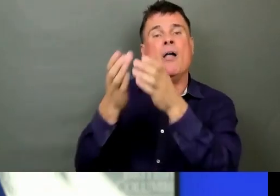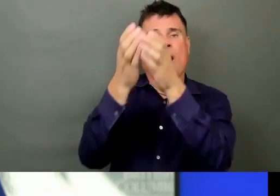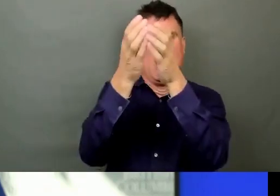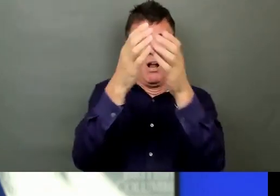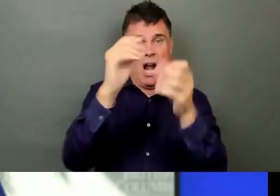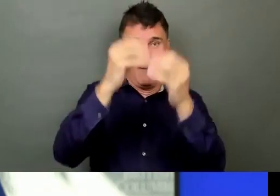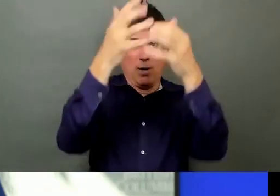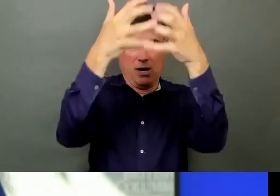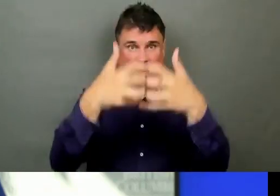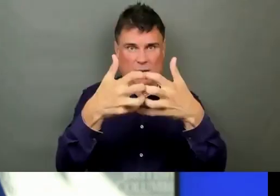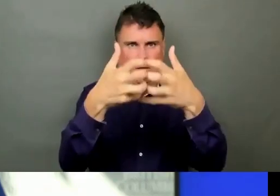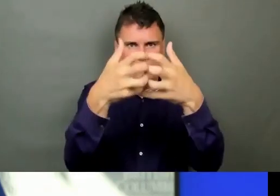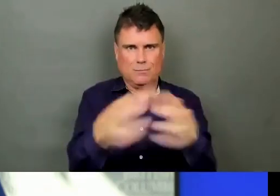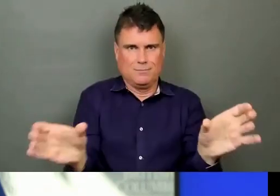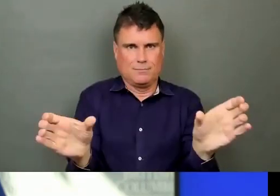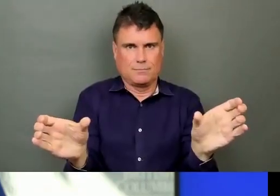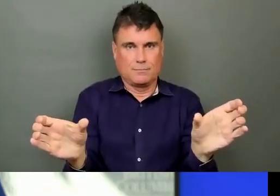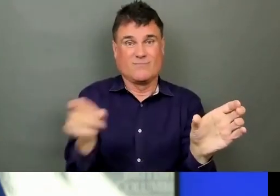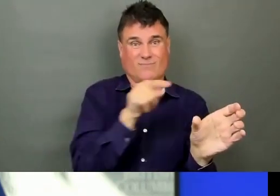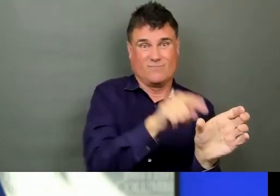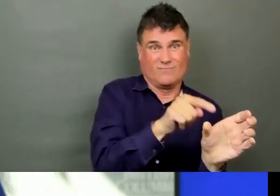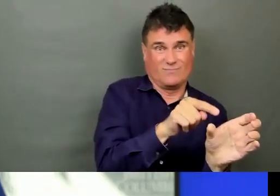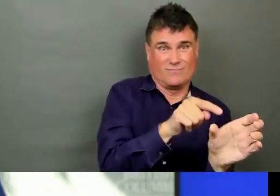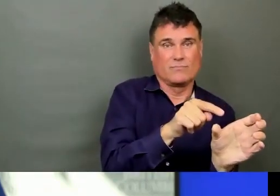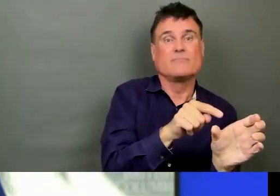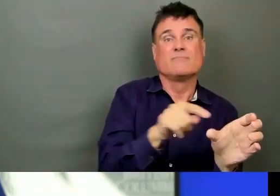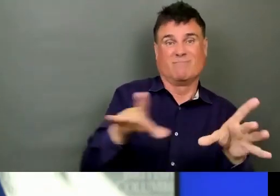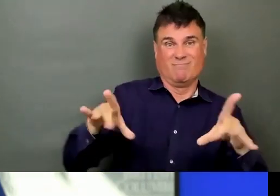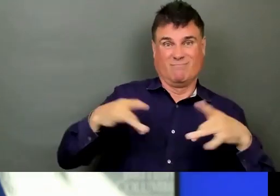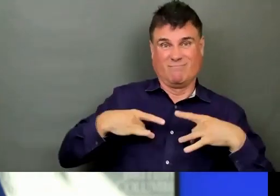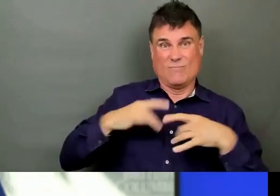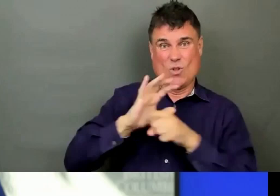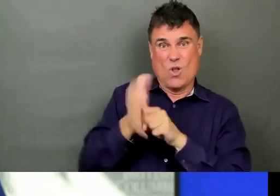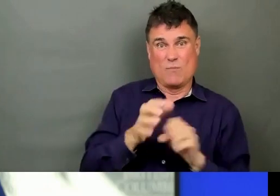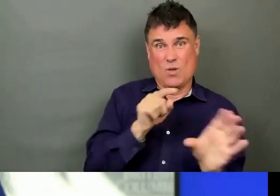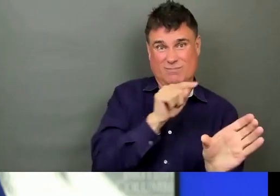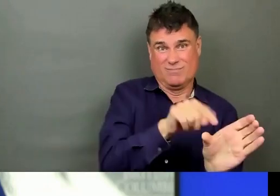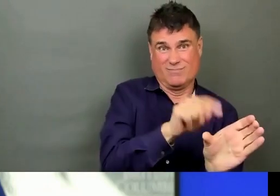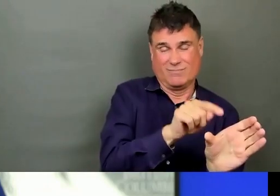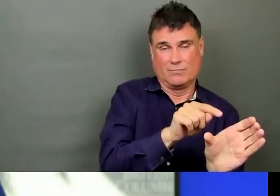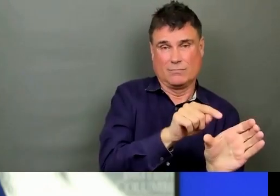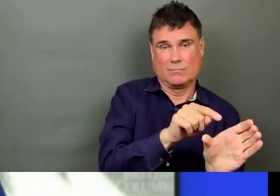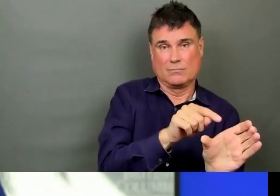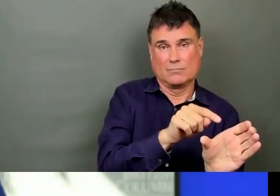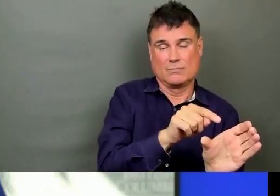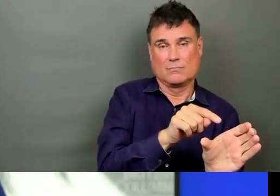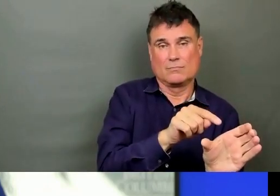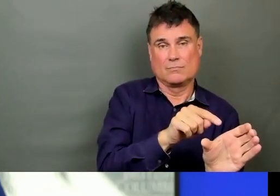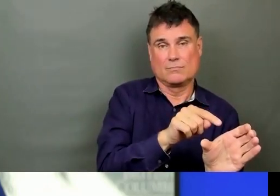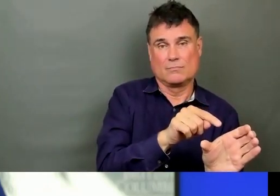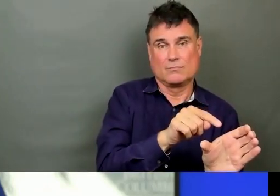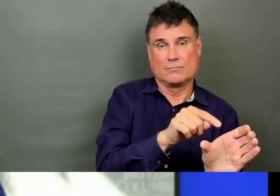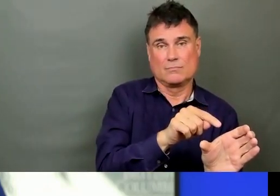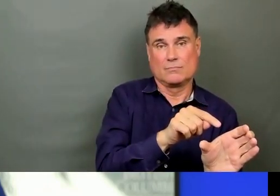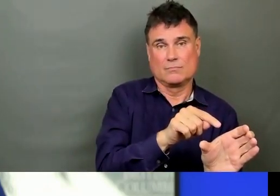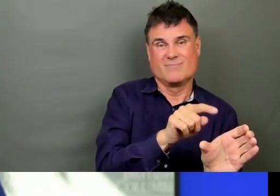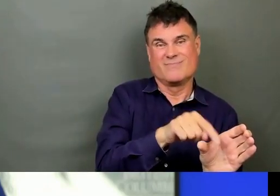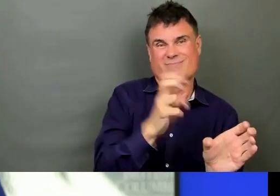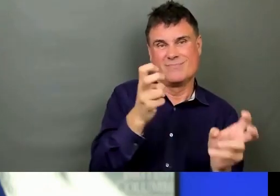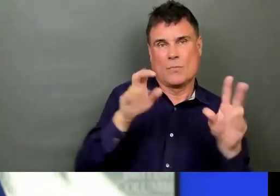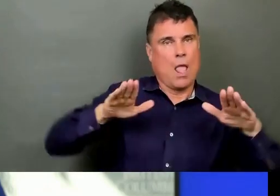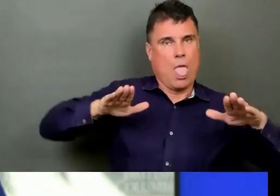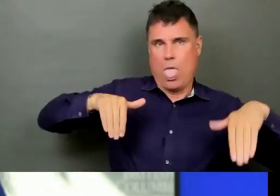possible to get a breakdown when we get the case count of how many of those people are unvaccinated? And might that be a useful way to illustrate the